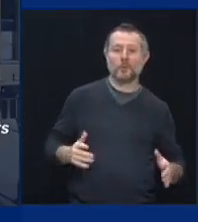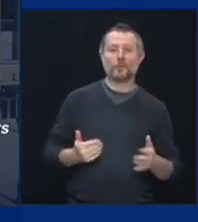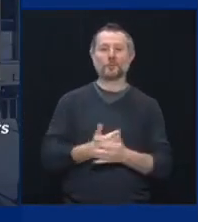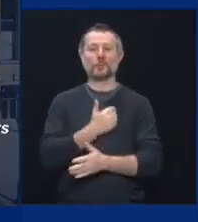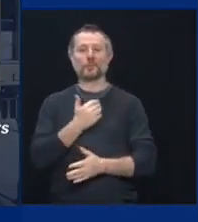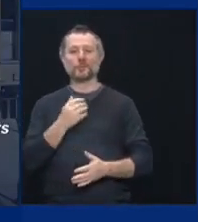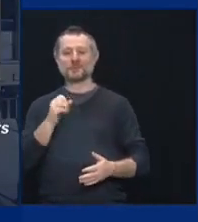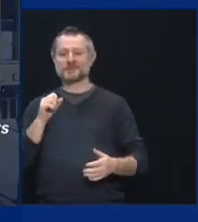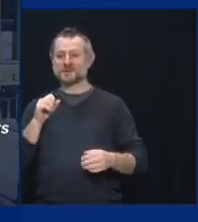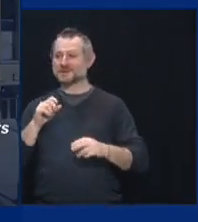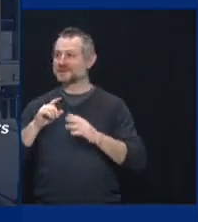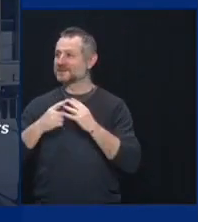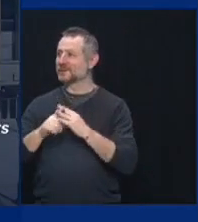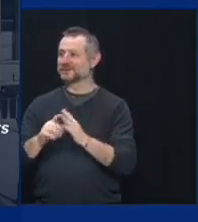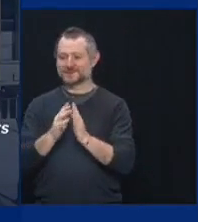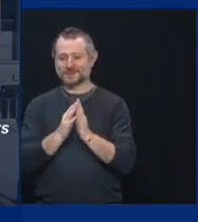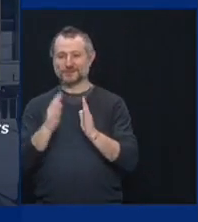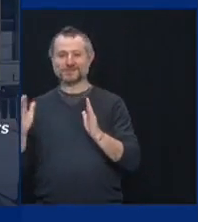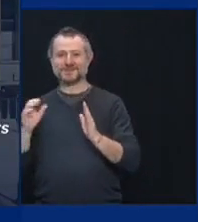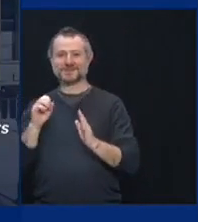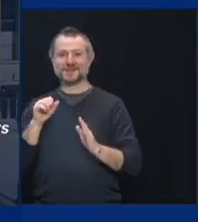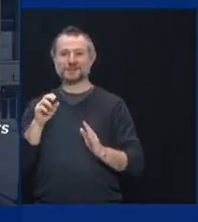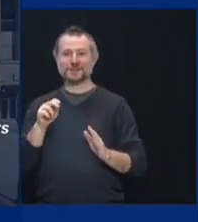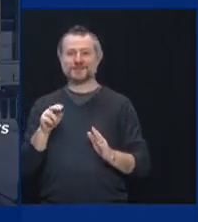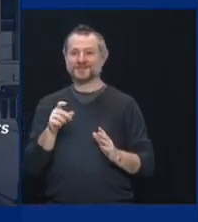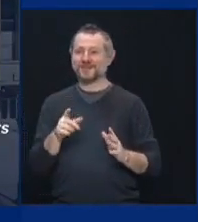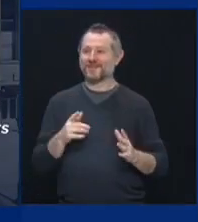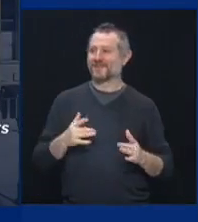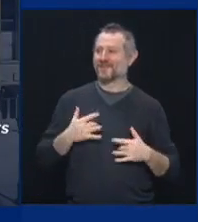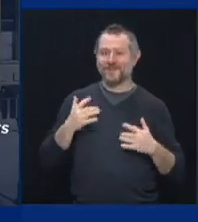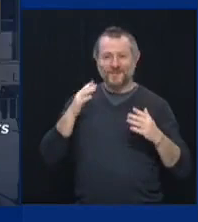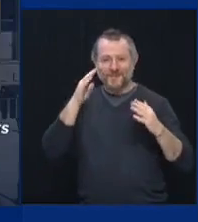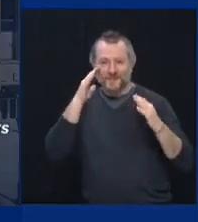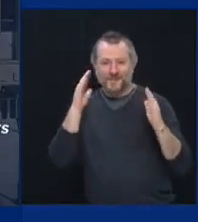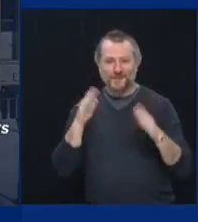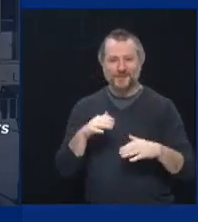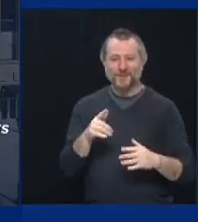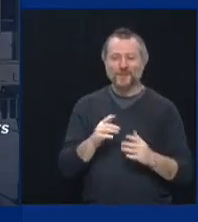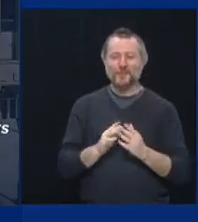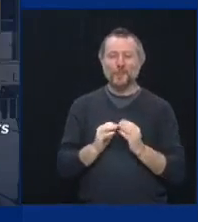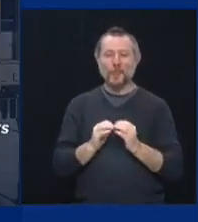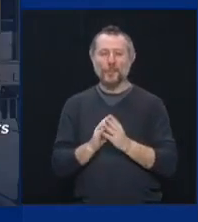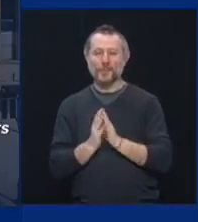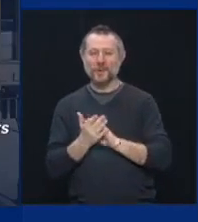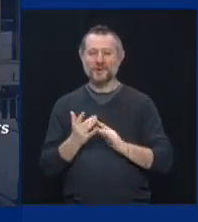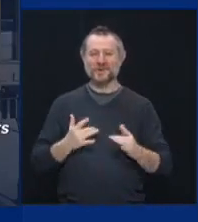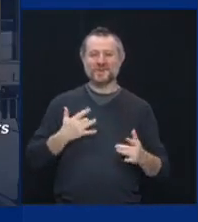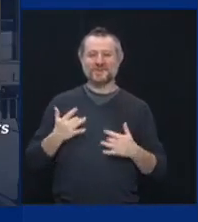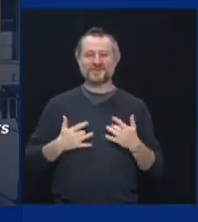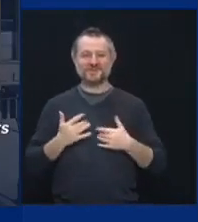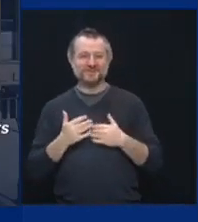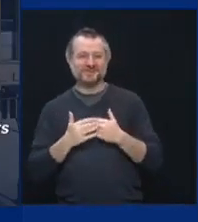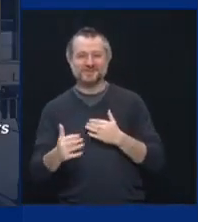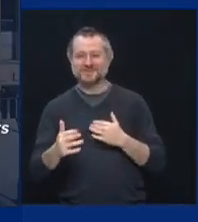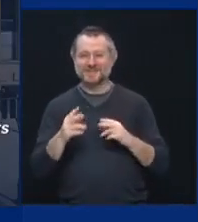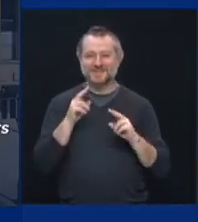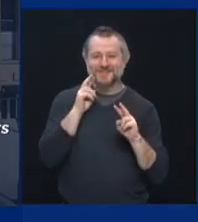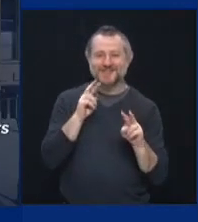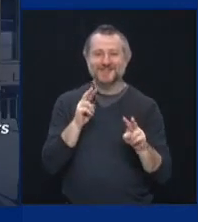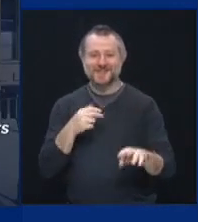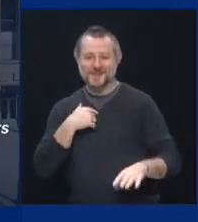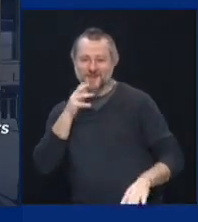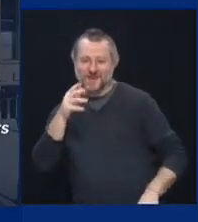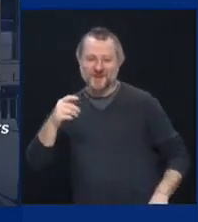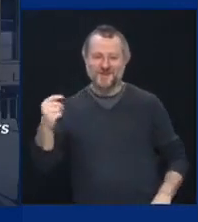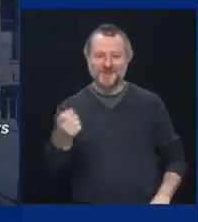just hope springs eternal, right? It's the beginning of the season. We're going to win. It's going to be better